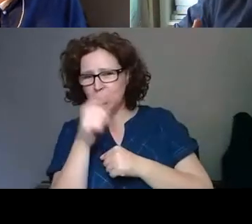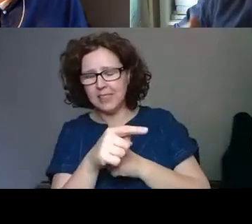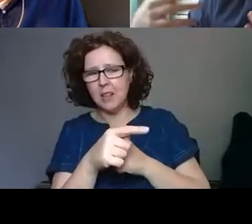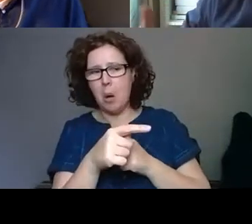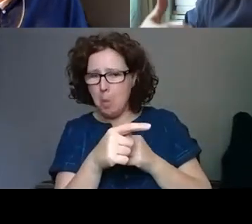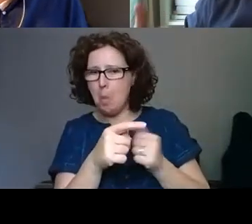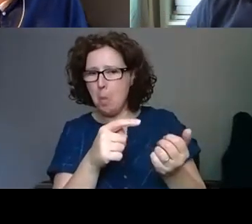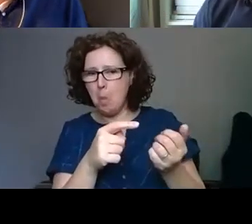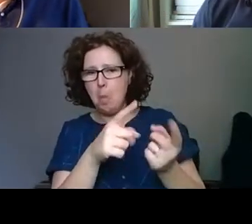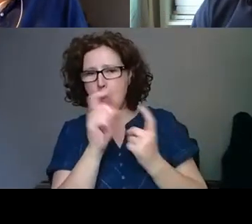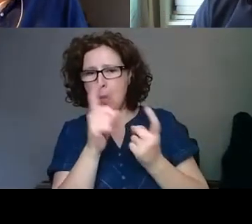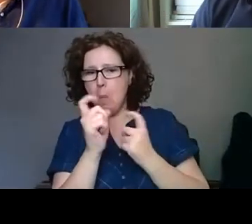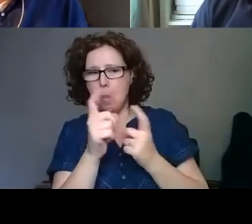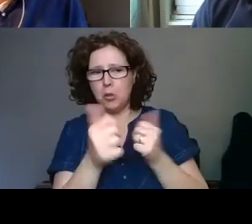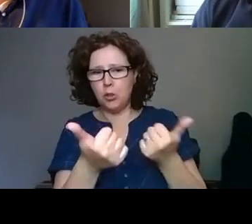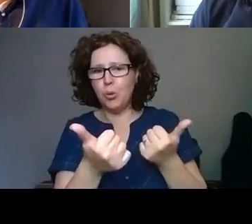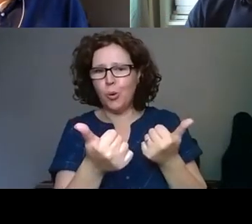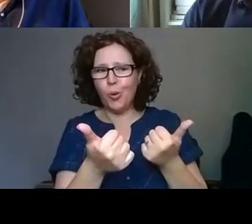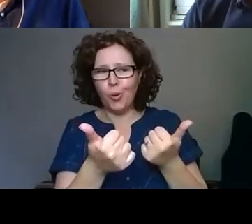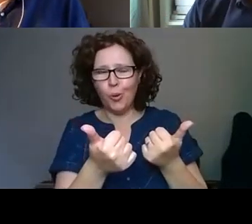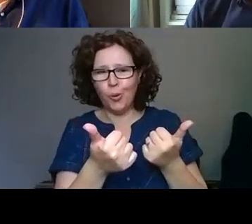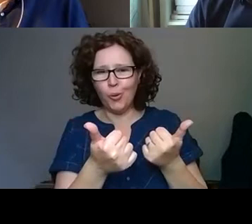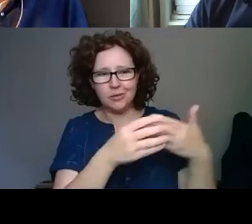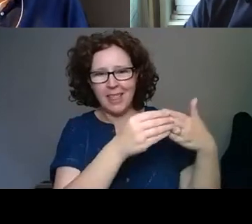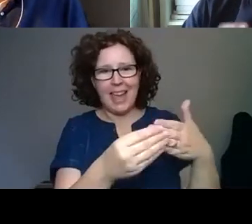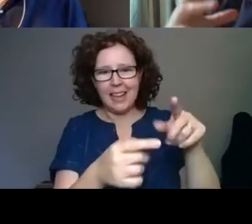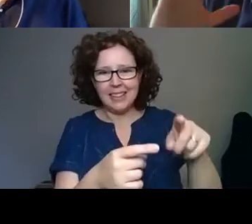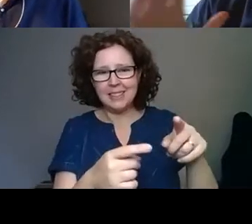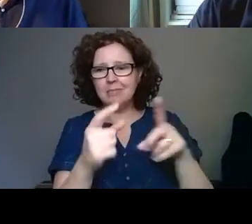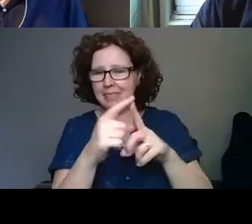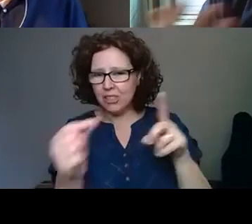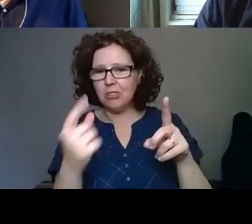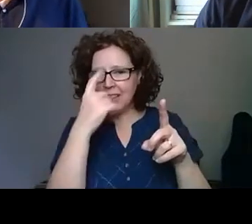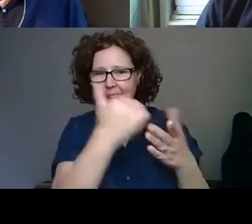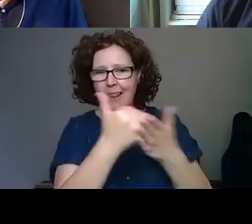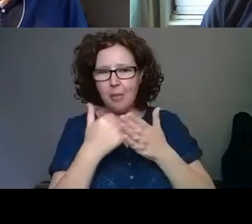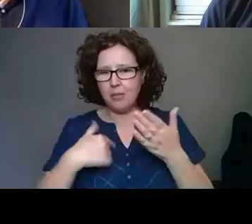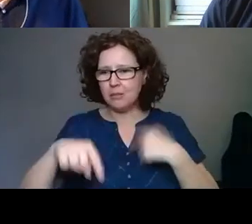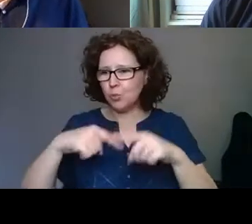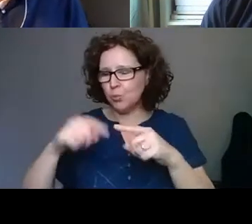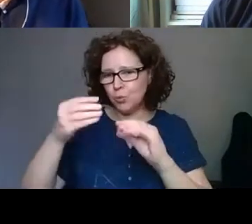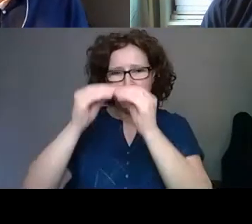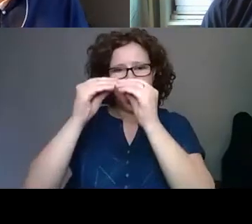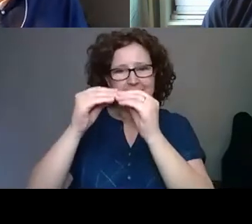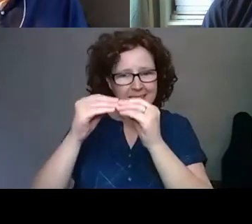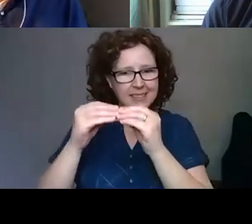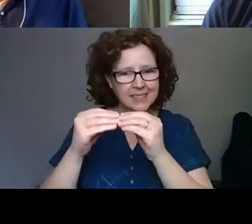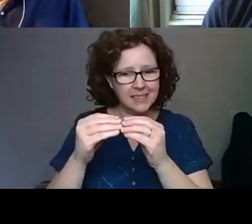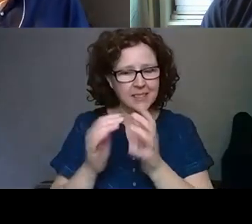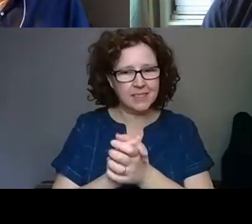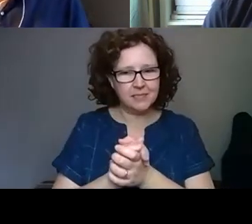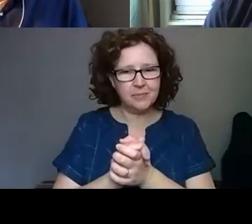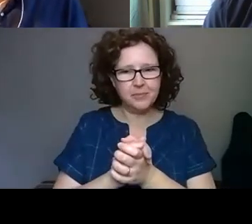as, as showing us how, how digital, digital can help us create things within, within a cultural heritage